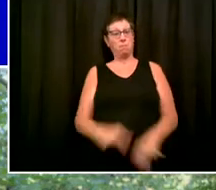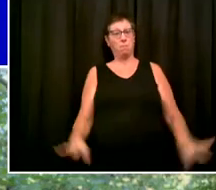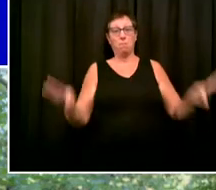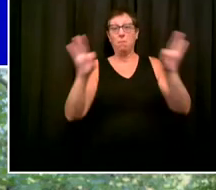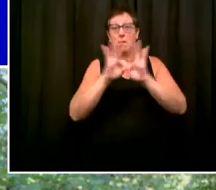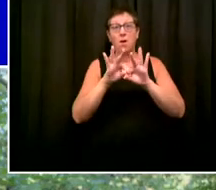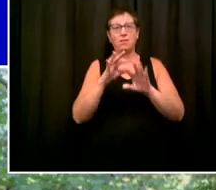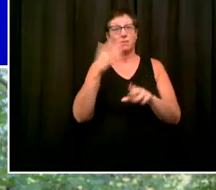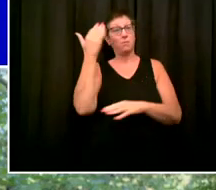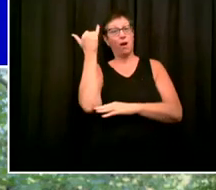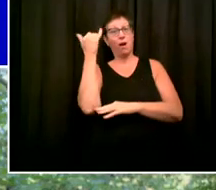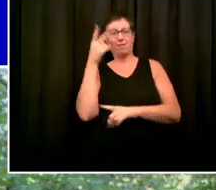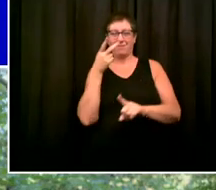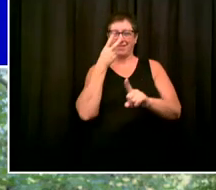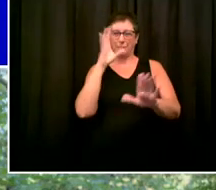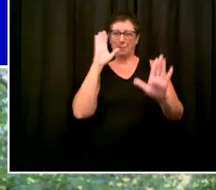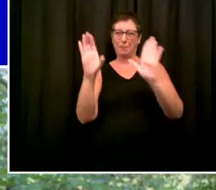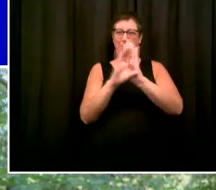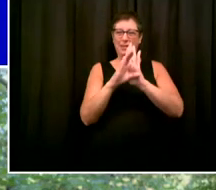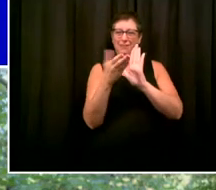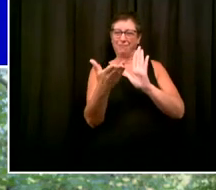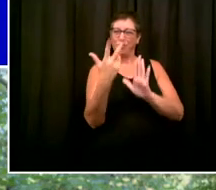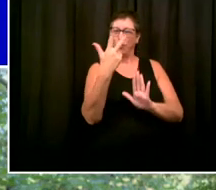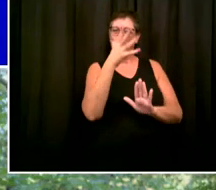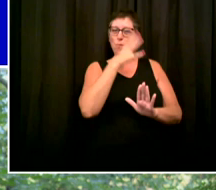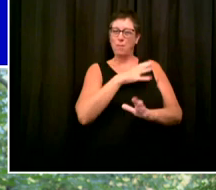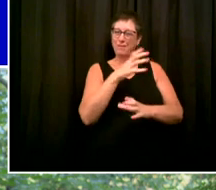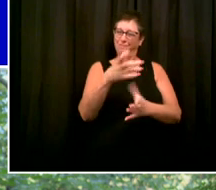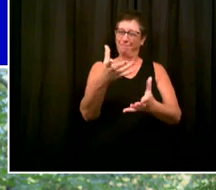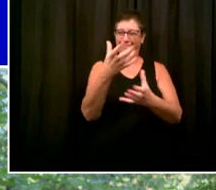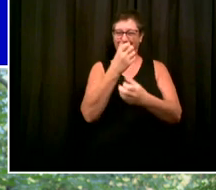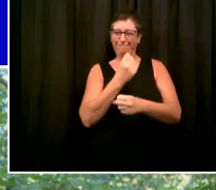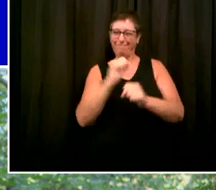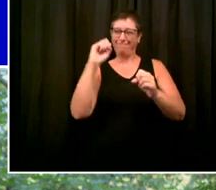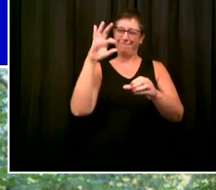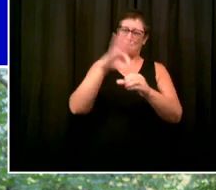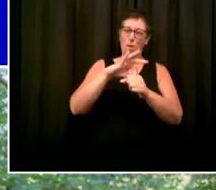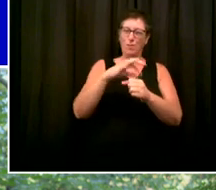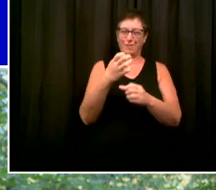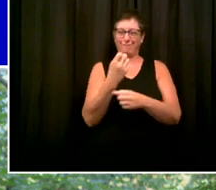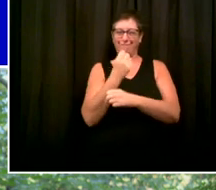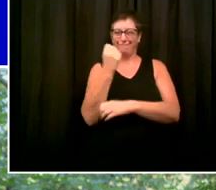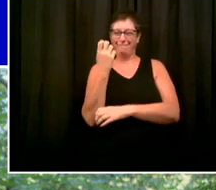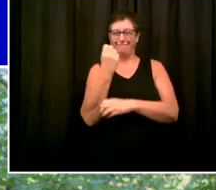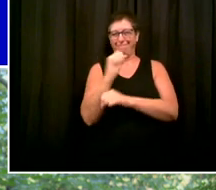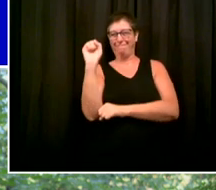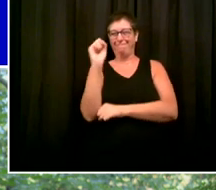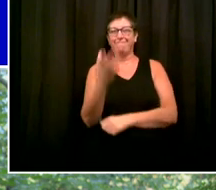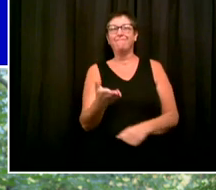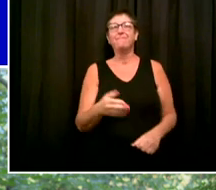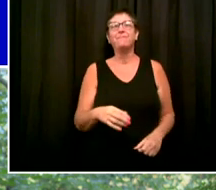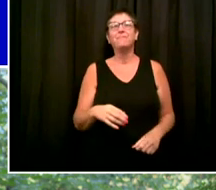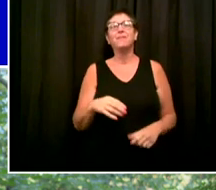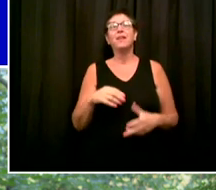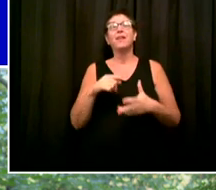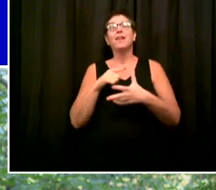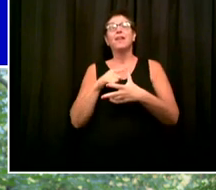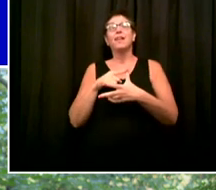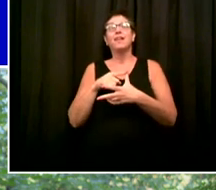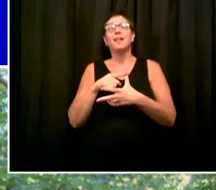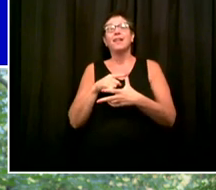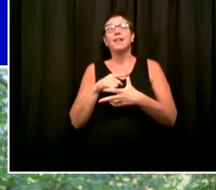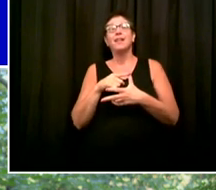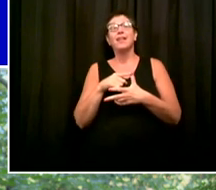Susan B. Anthony, Elizabeth Cady Stanton, and Sojourner Truth, represented as the great historical